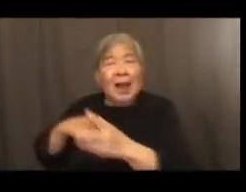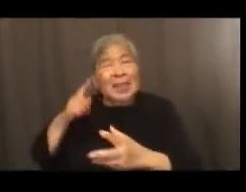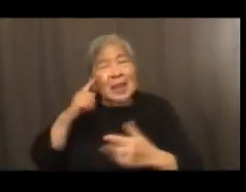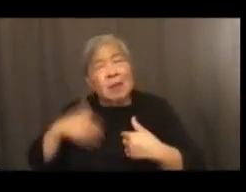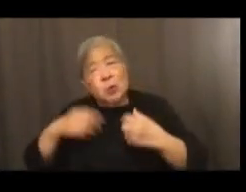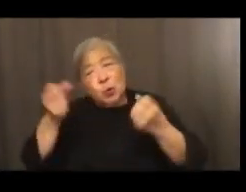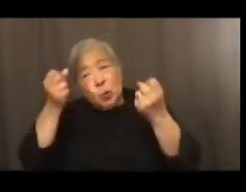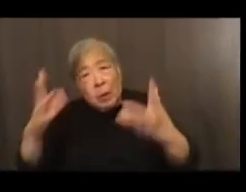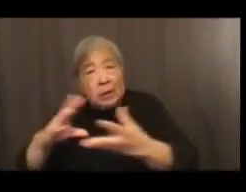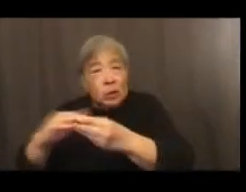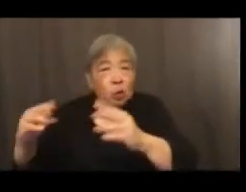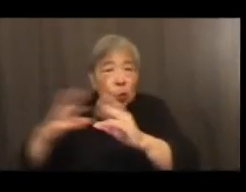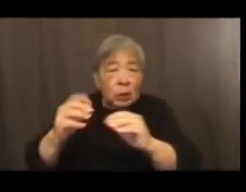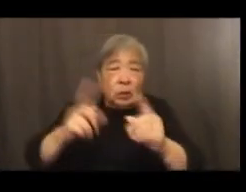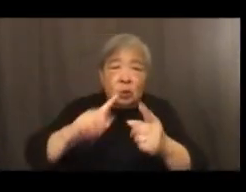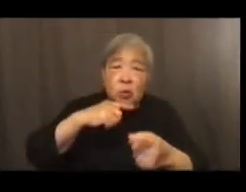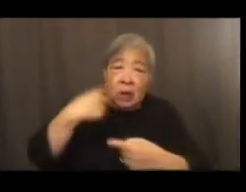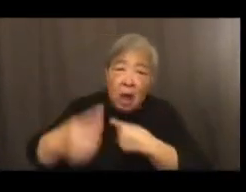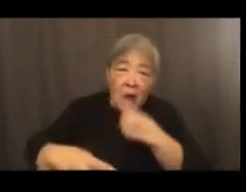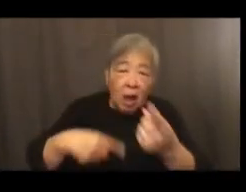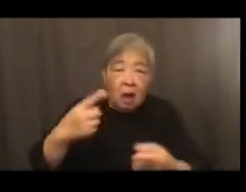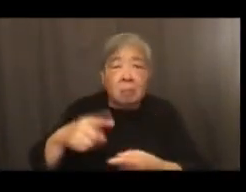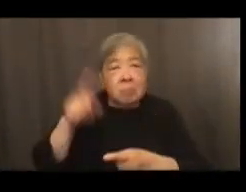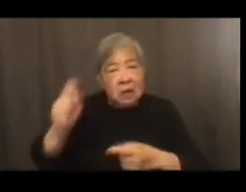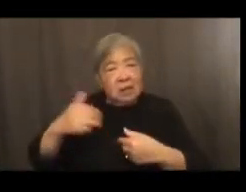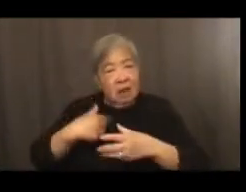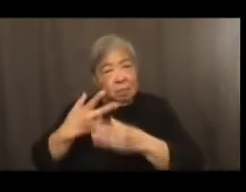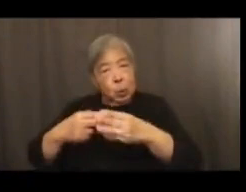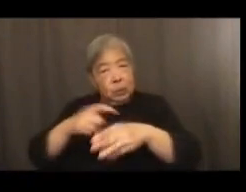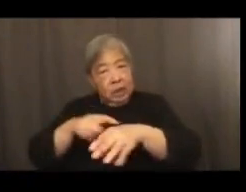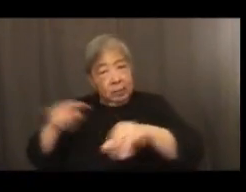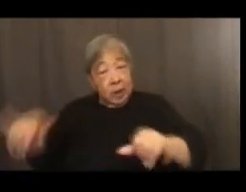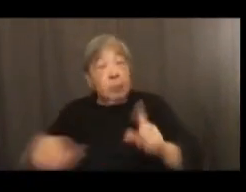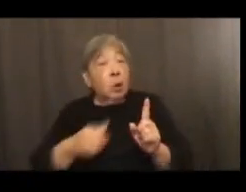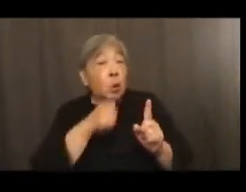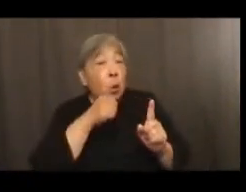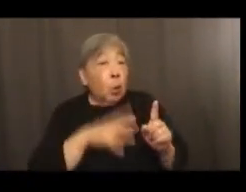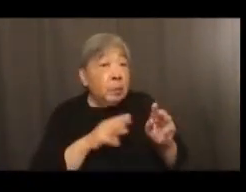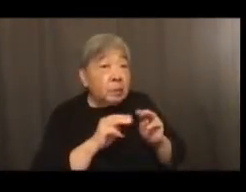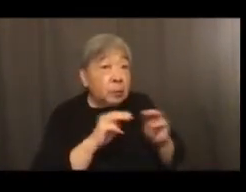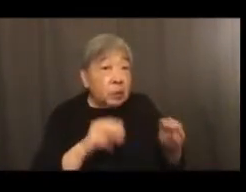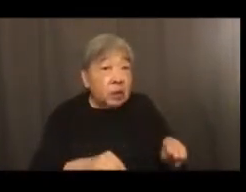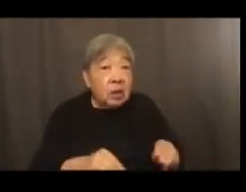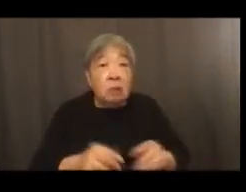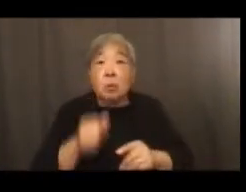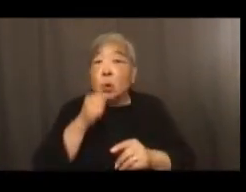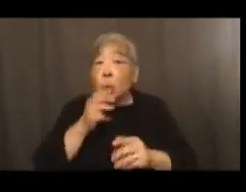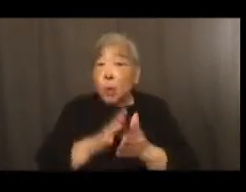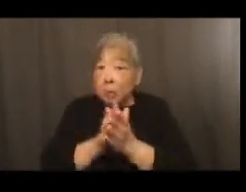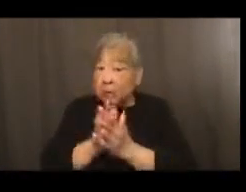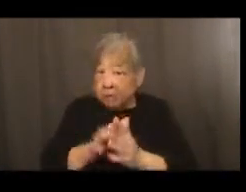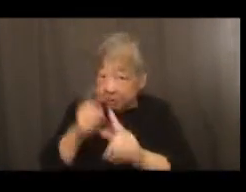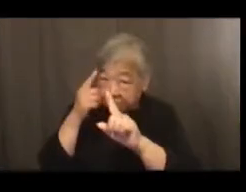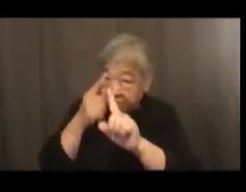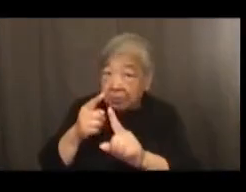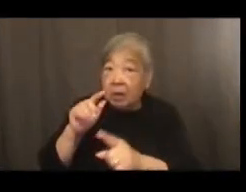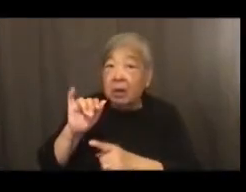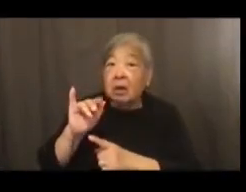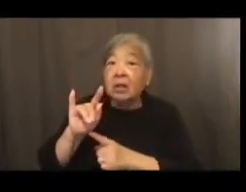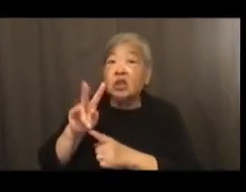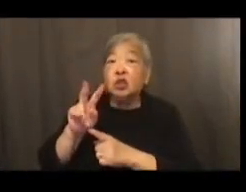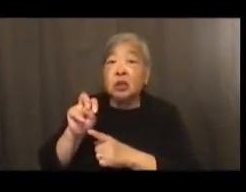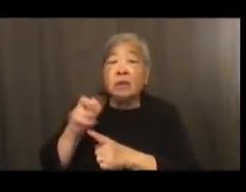not to have both simultaneously. So with the Women's Museum and with the Women's Initiative, we have a lot more